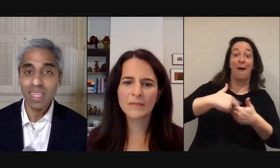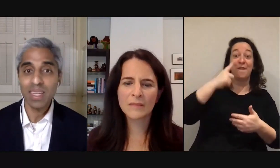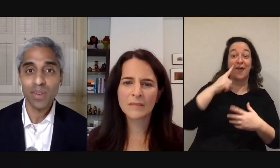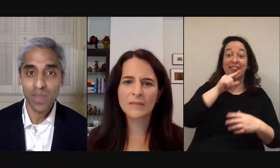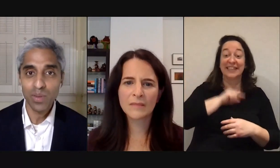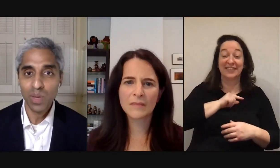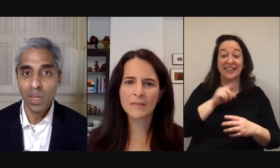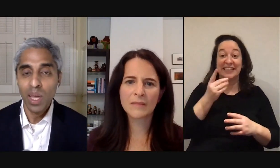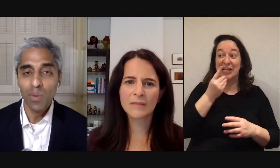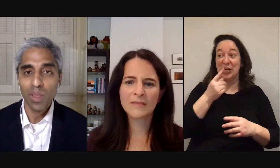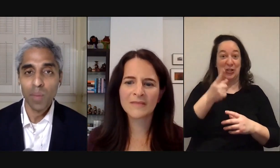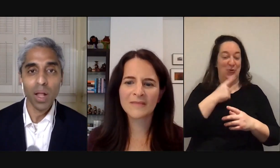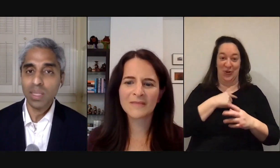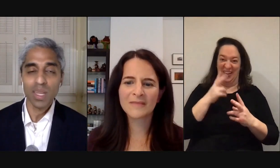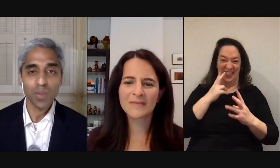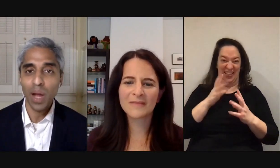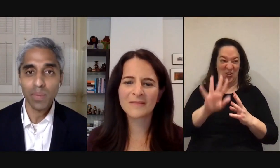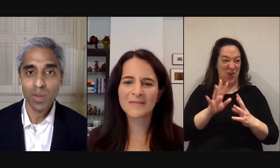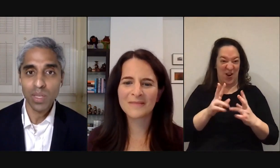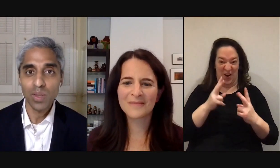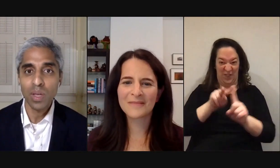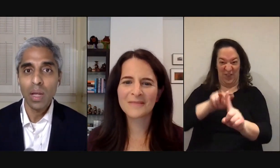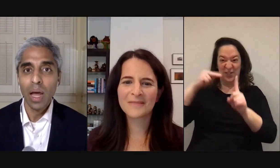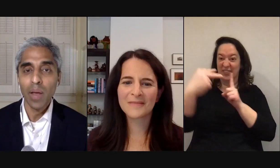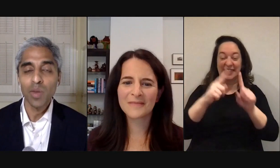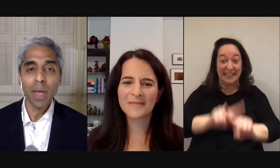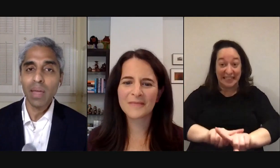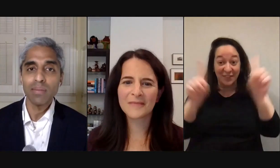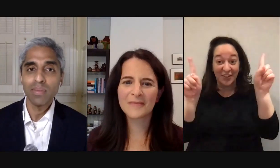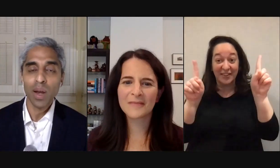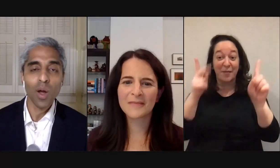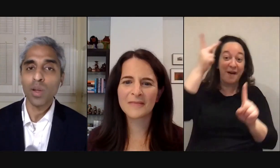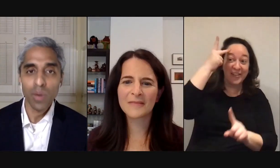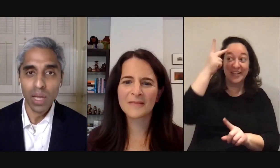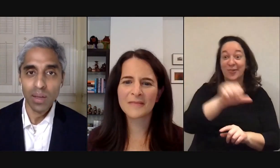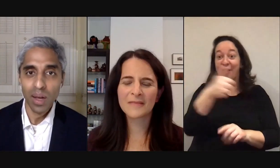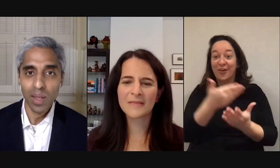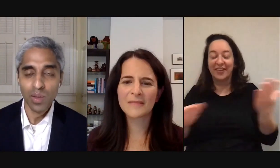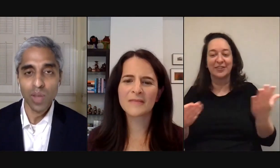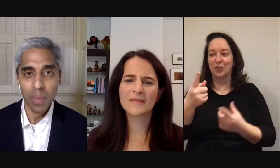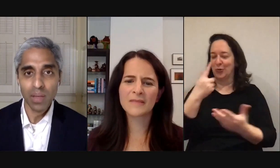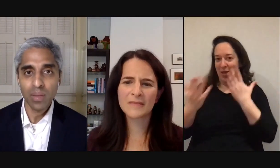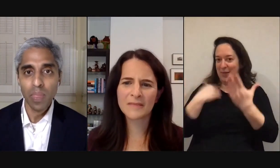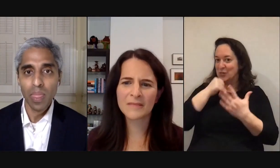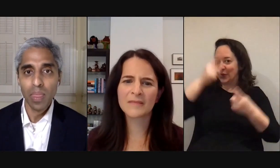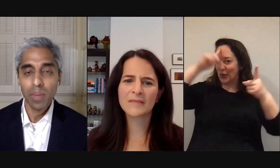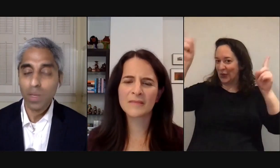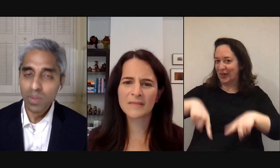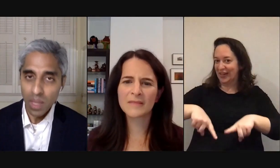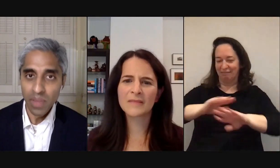have vastly different views with with on politics or perhaps other issues uh you may not at all agree on those topics